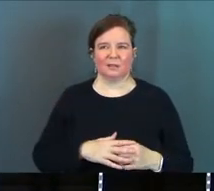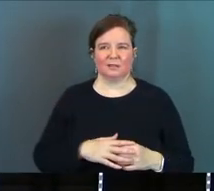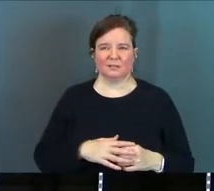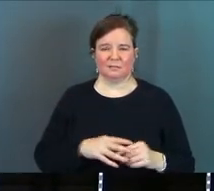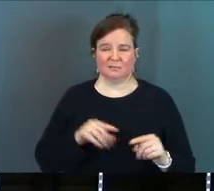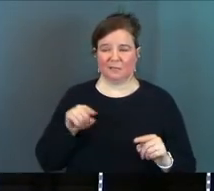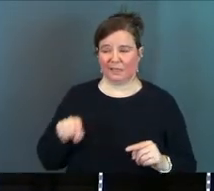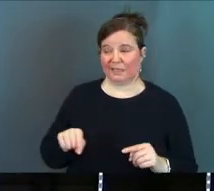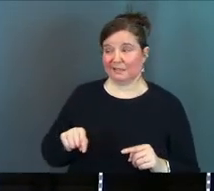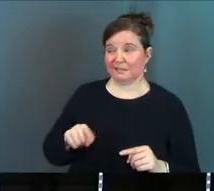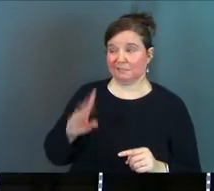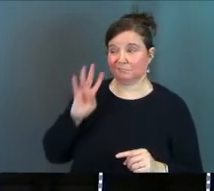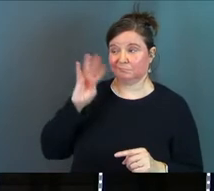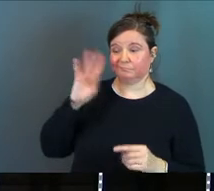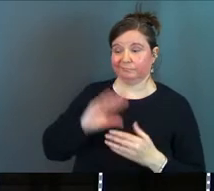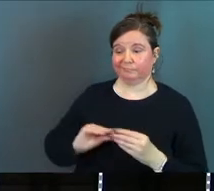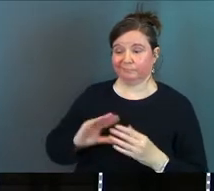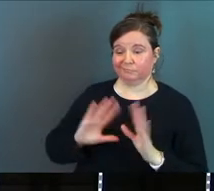this is fairy tales